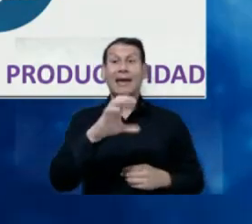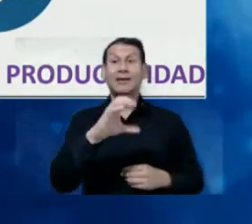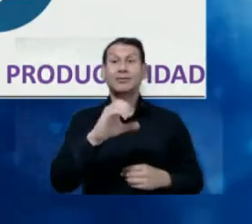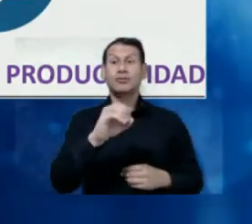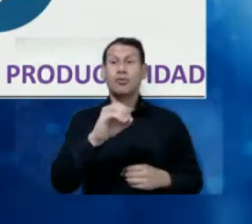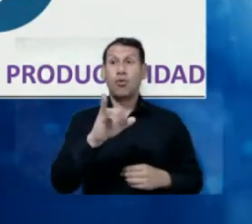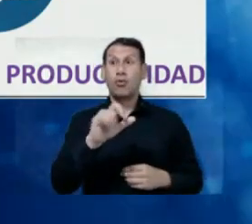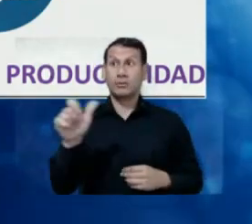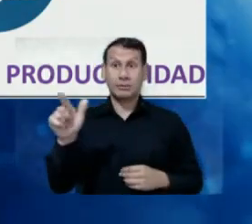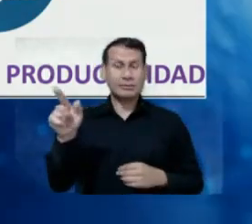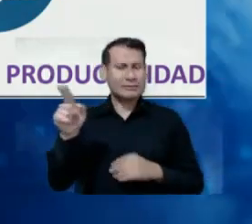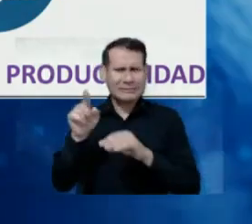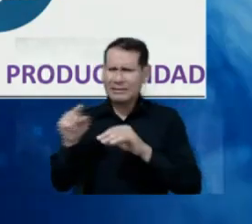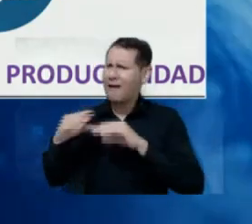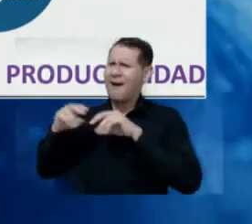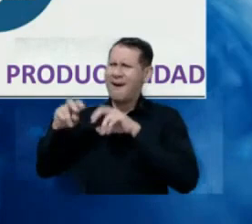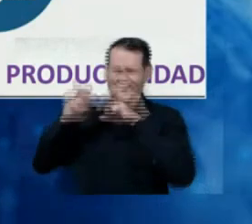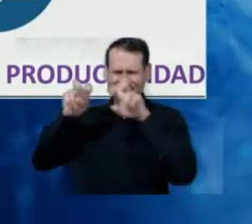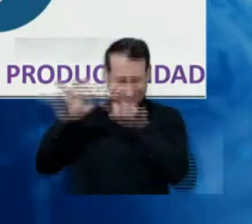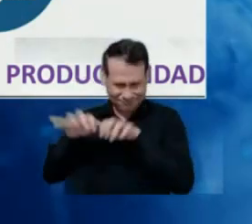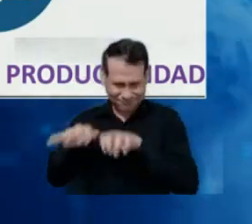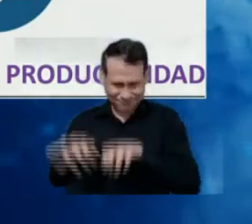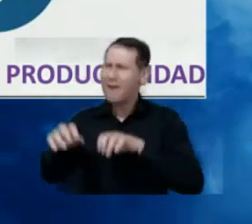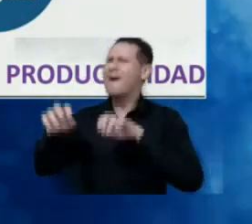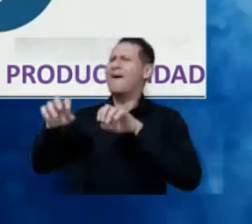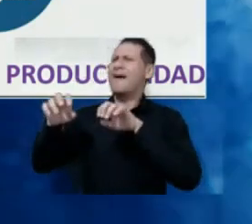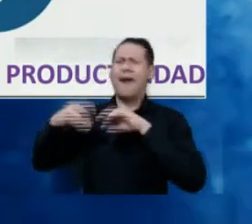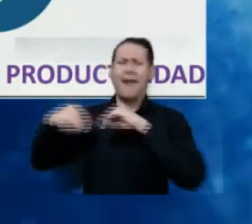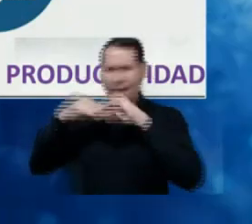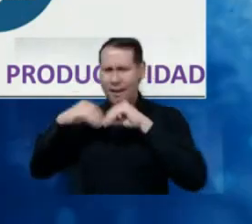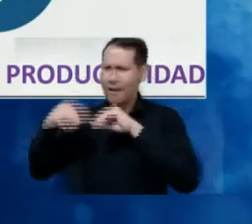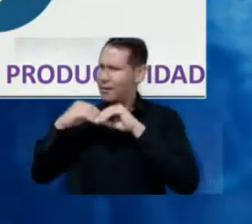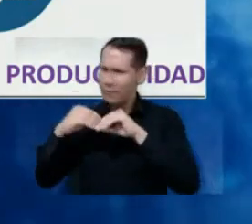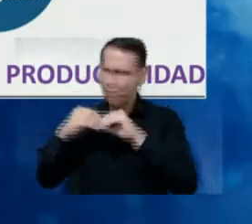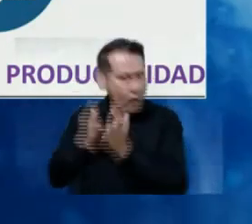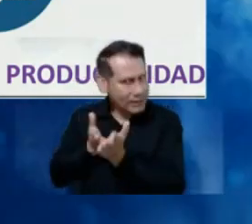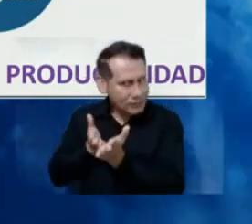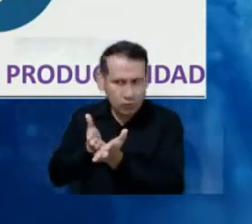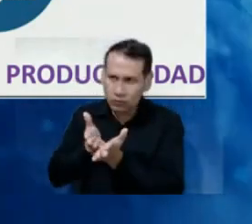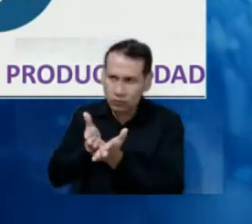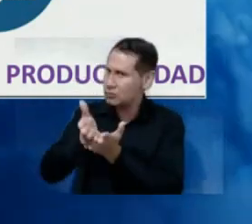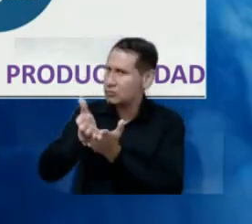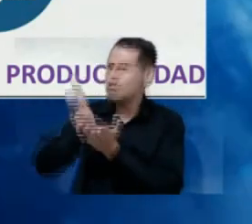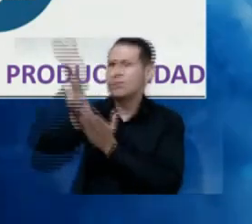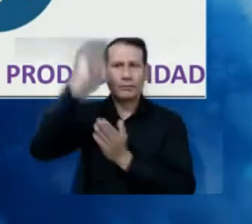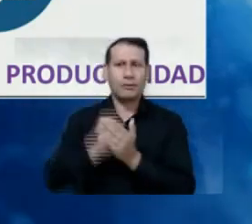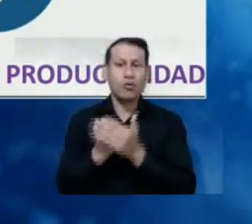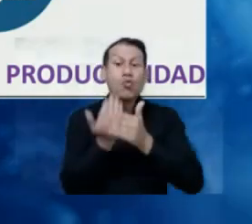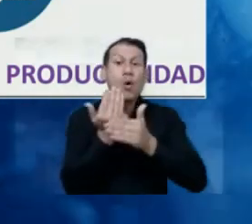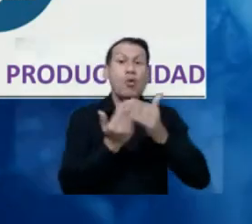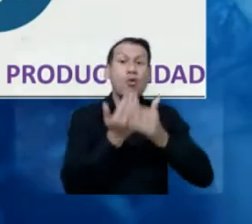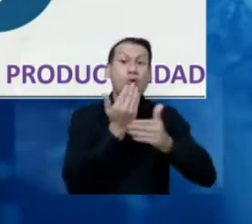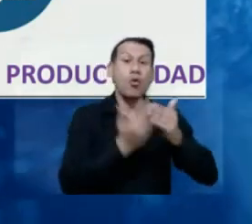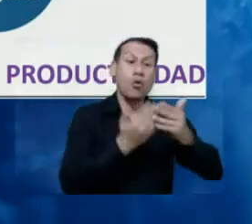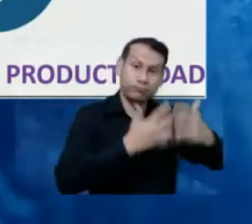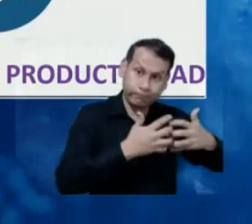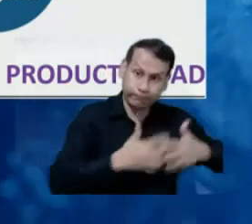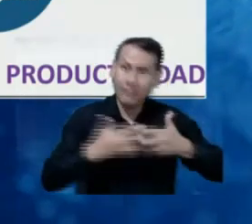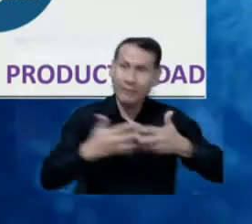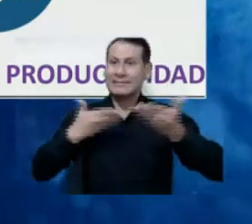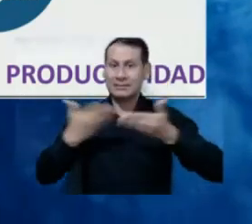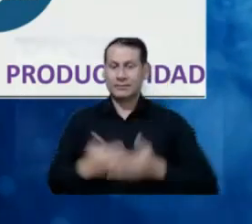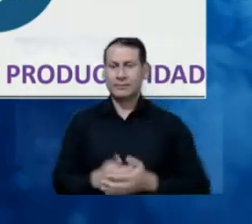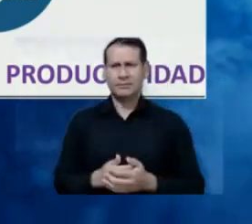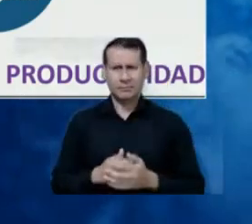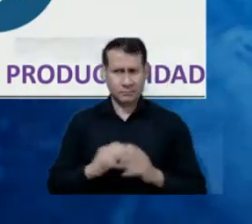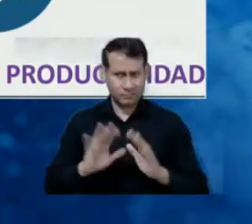what was discussed in Scotland, COP26, to be sustainable, be consistent in the provision of services. But this is not only a